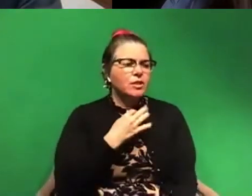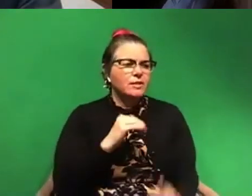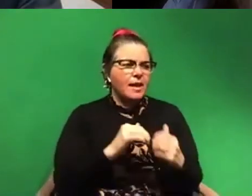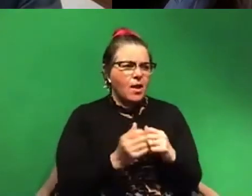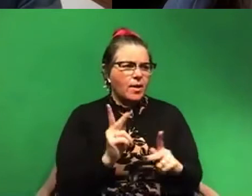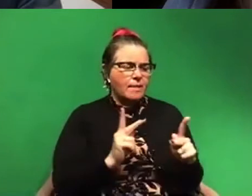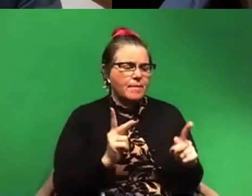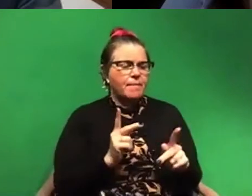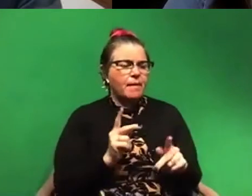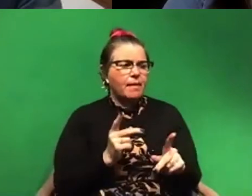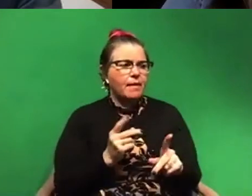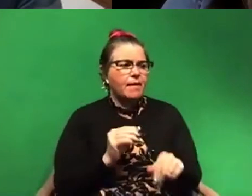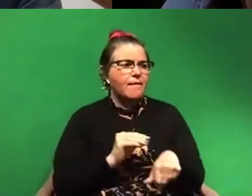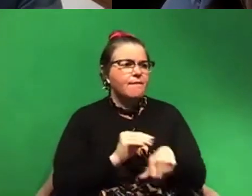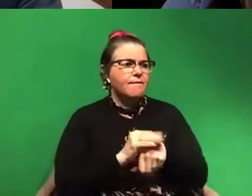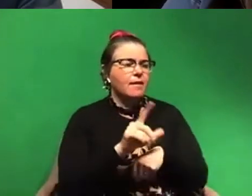Los Angeles coastline?